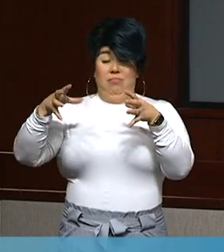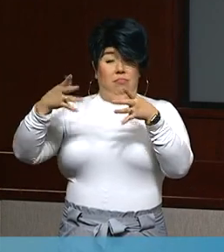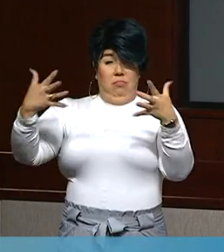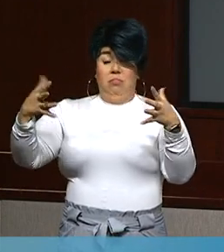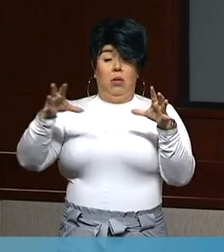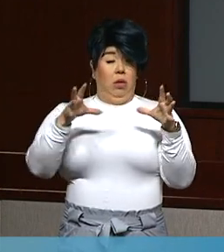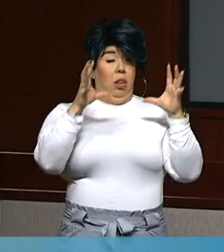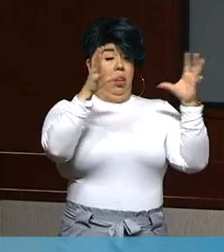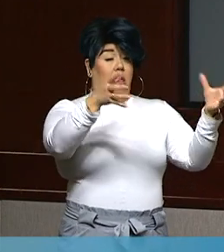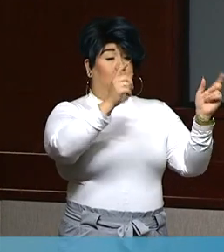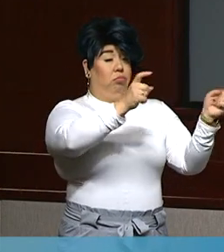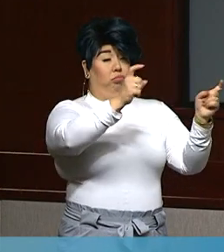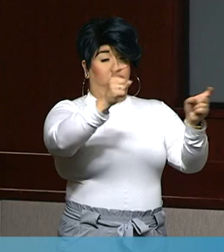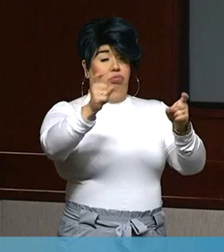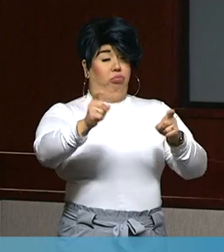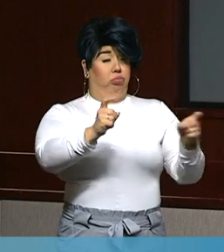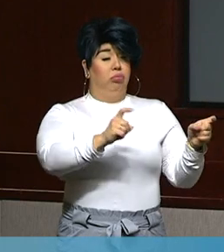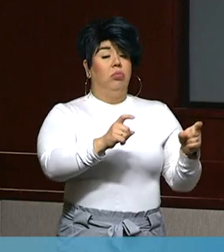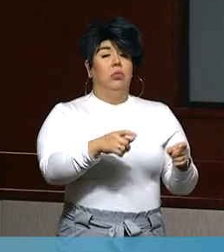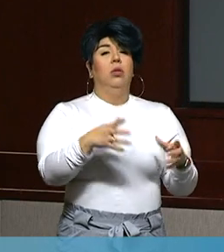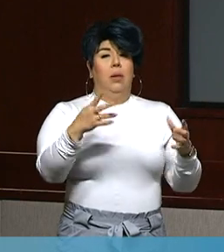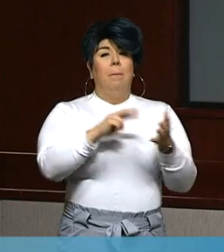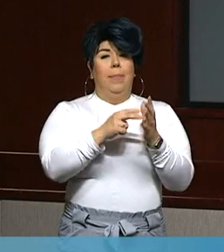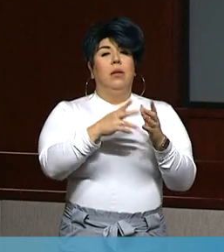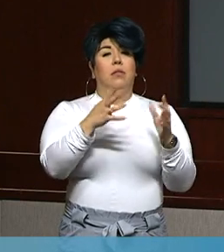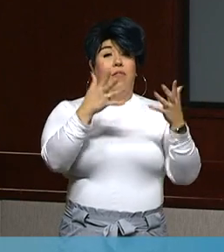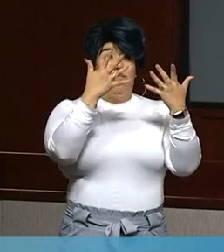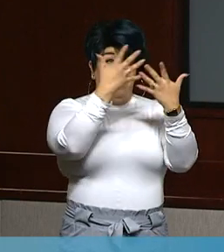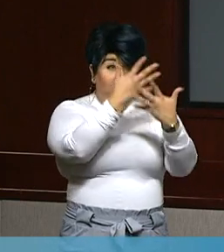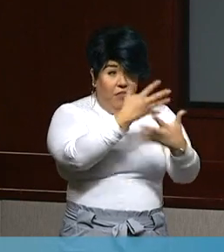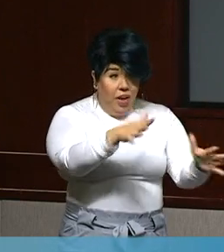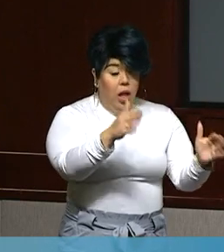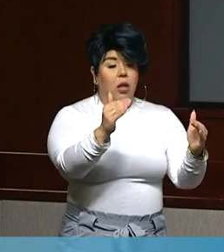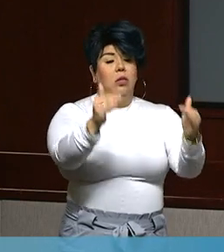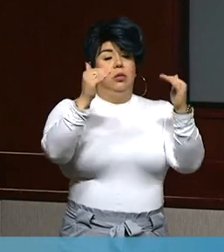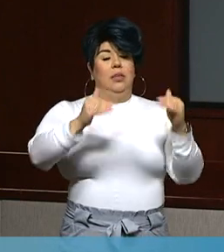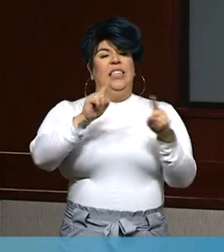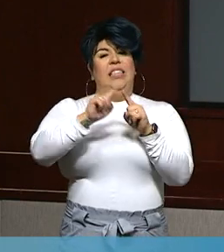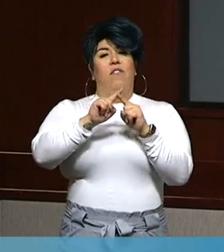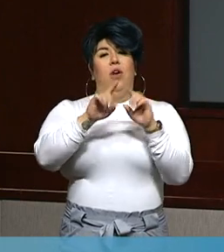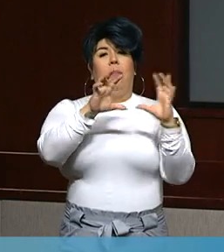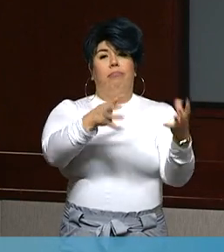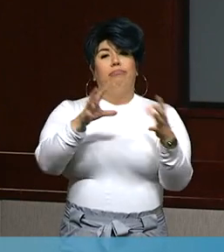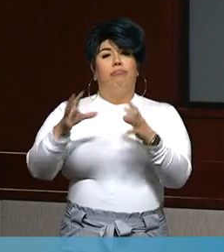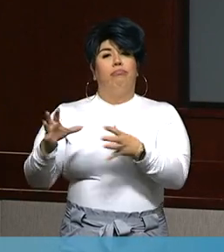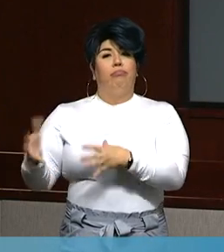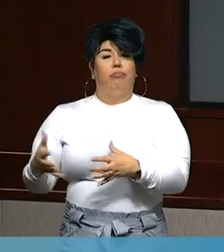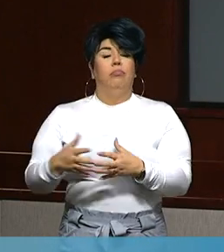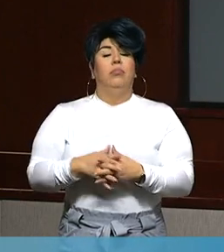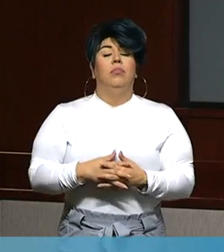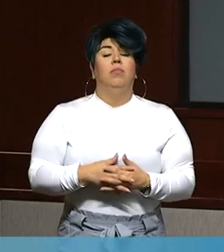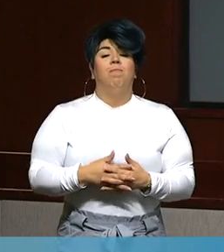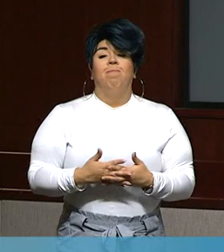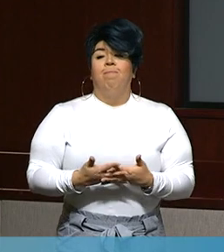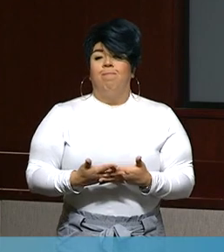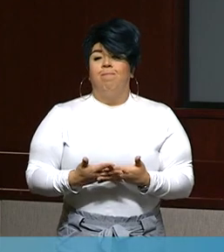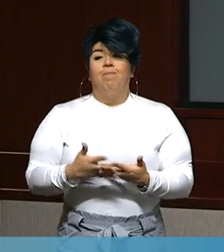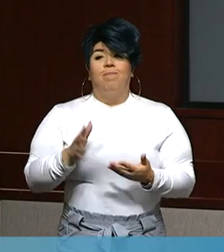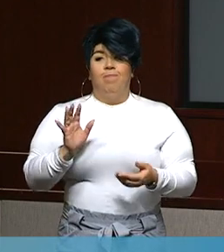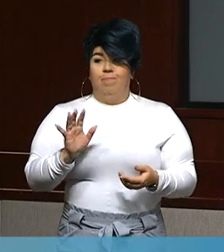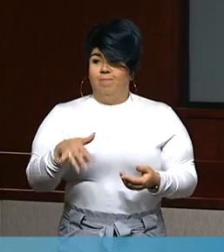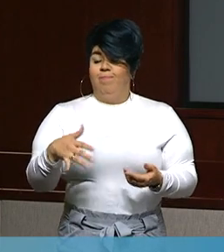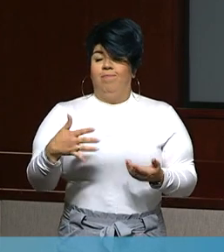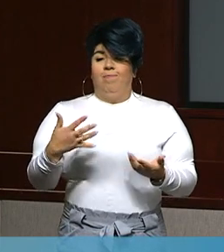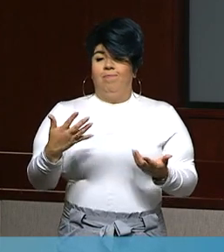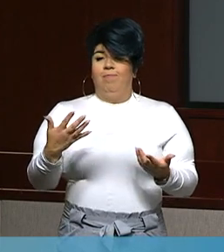health care community, it will continue to expand to other priority populations. And so this is something that has, you know, both at the